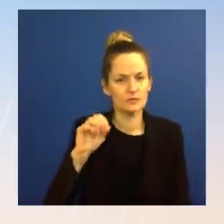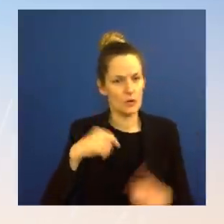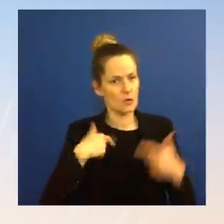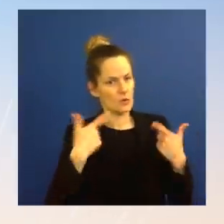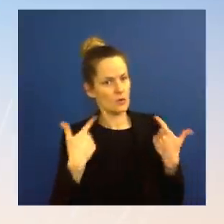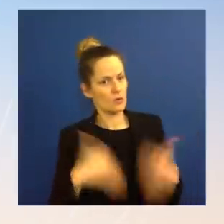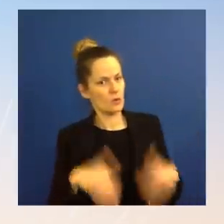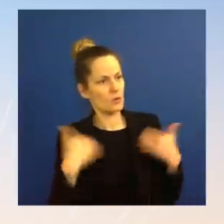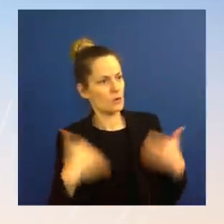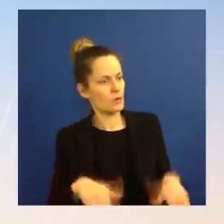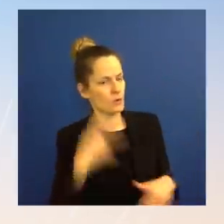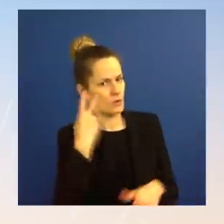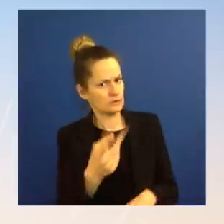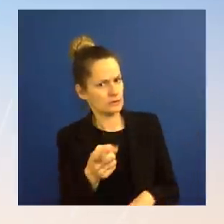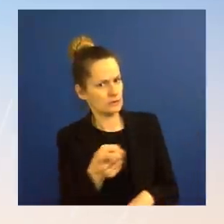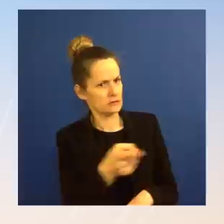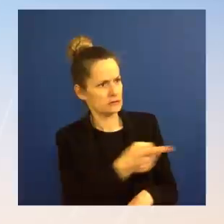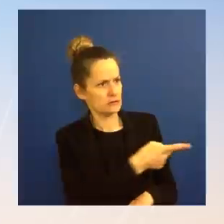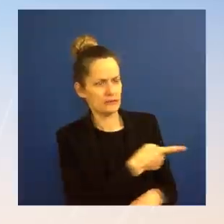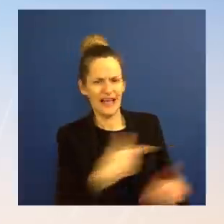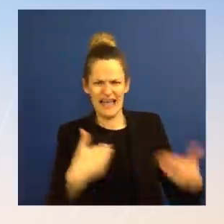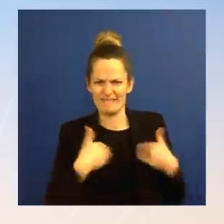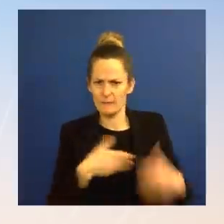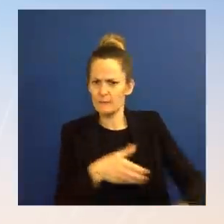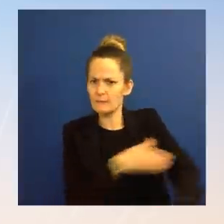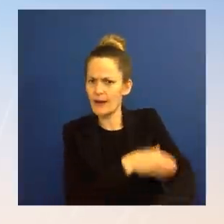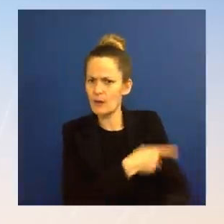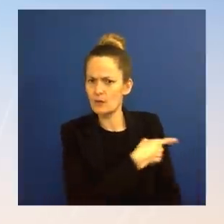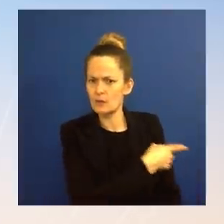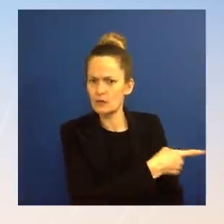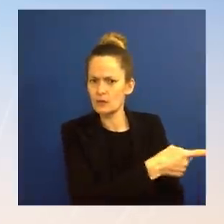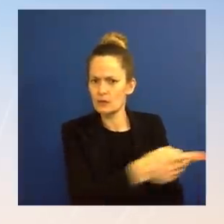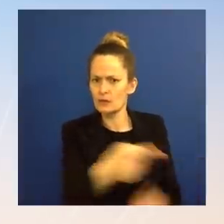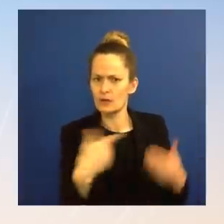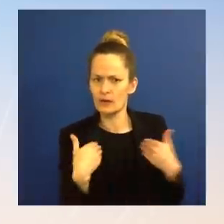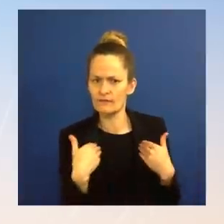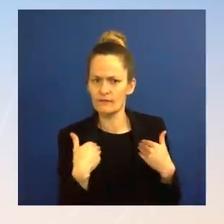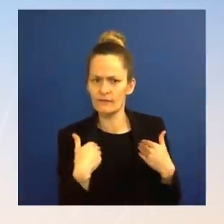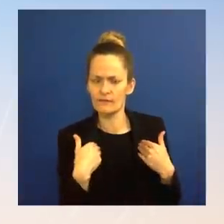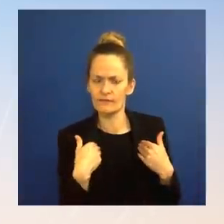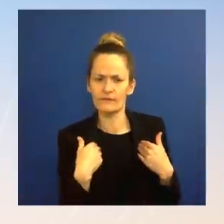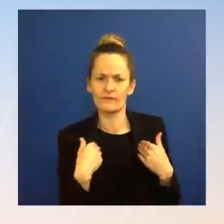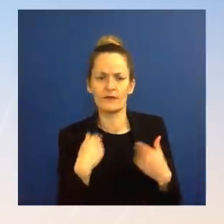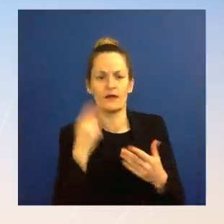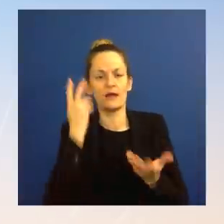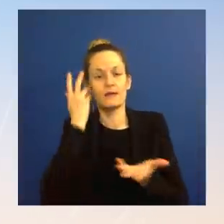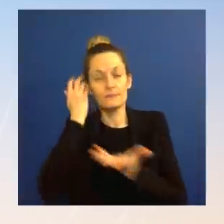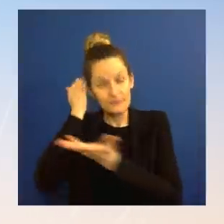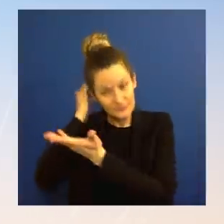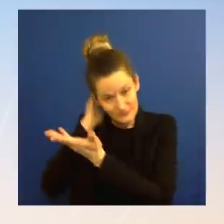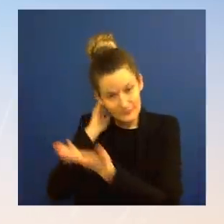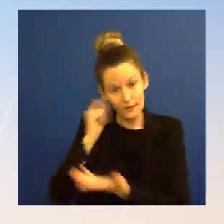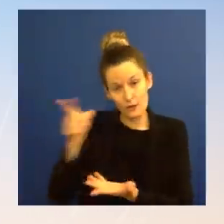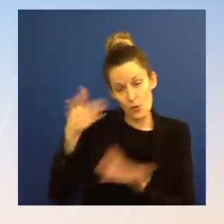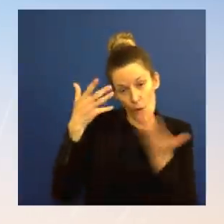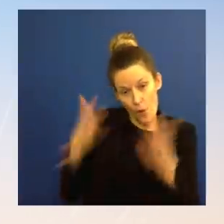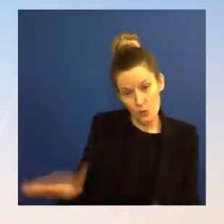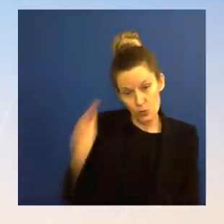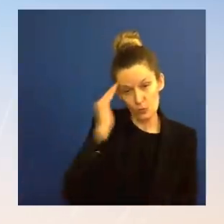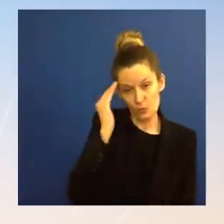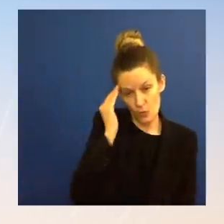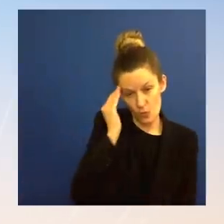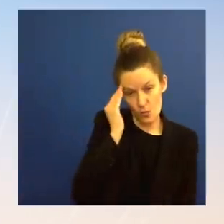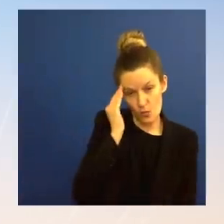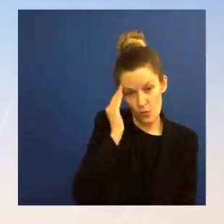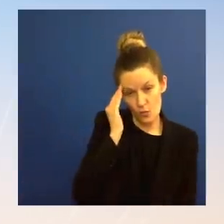of you know from working for these networks and news organizations, there have been tough decisions that news organizations have had to make whether —